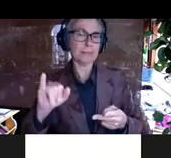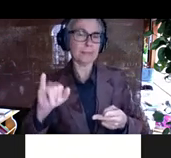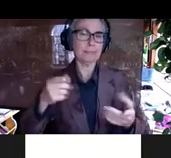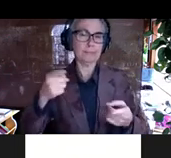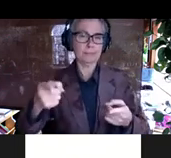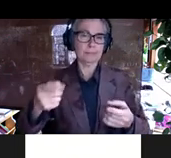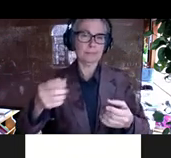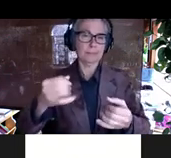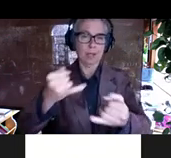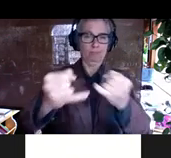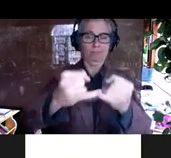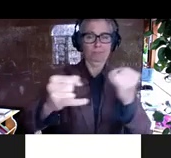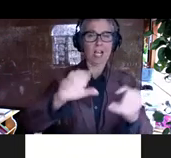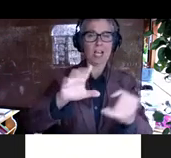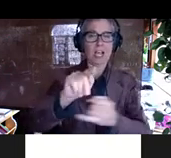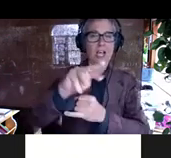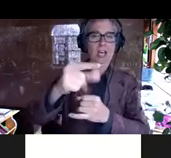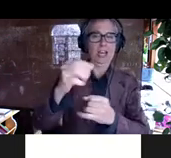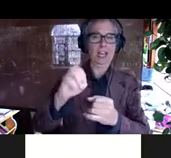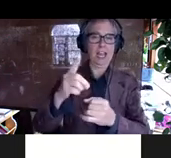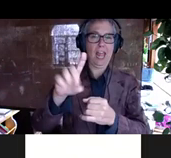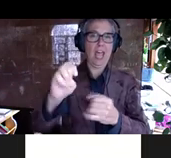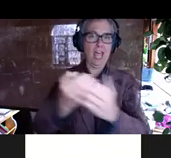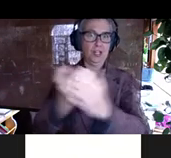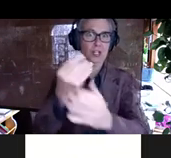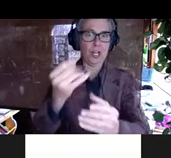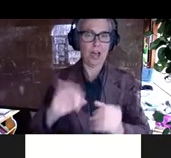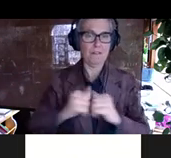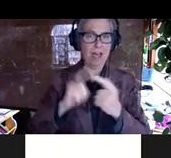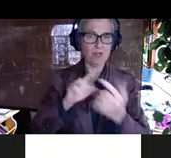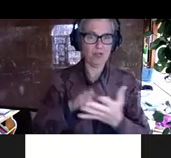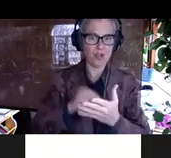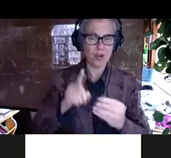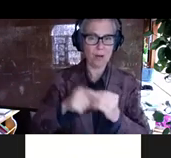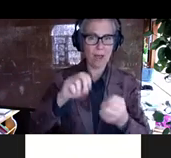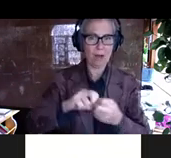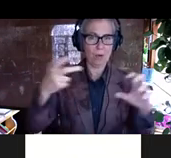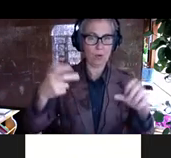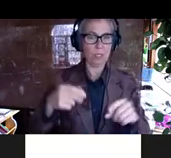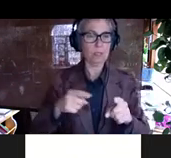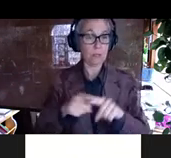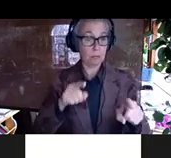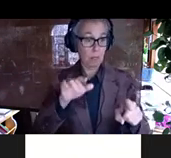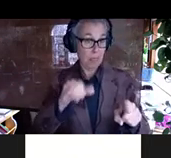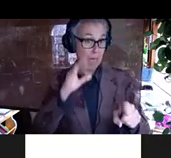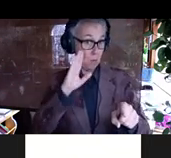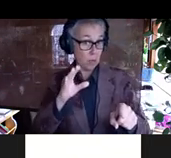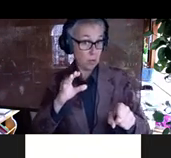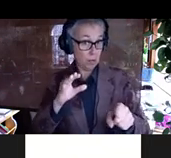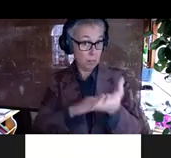experimental methods for learning about proteins. Do you think this is anywhere close to, to reaching a